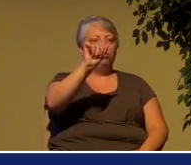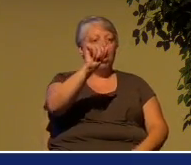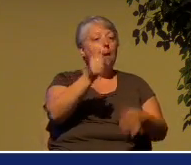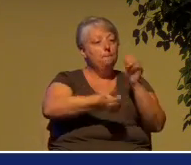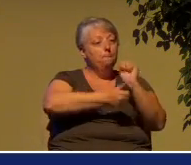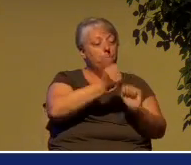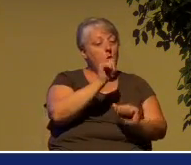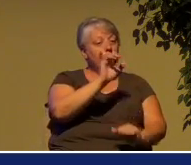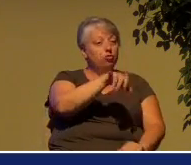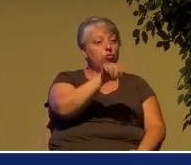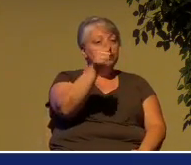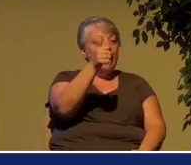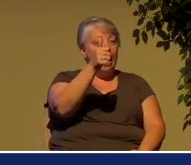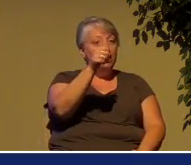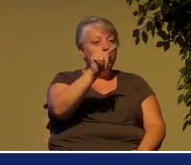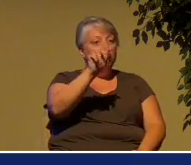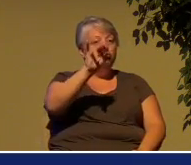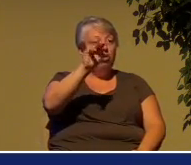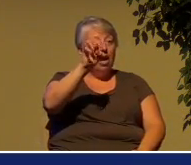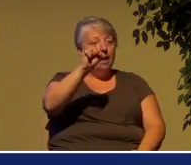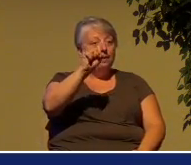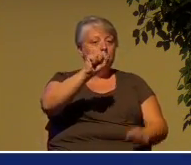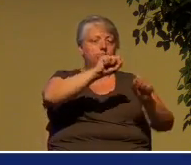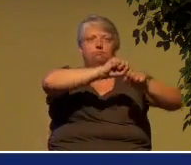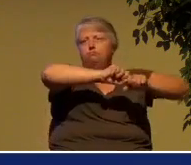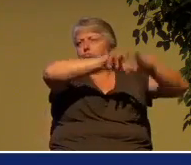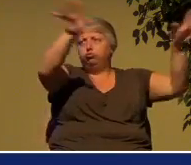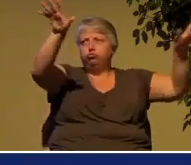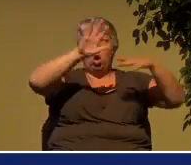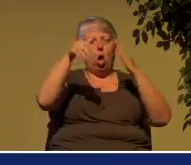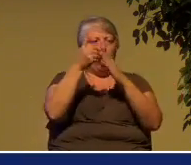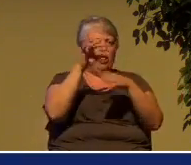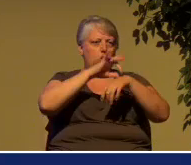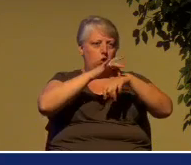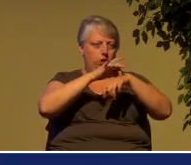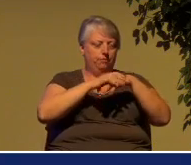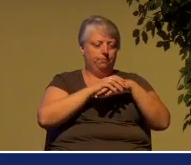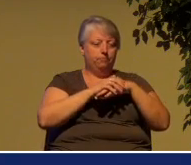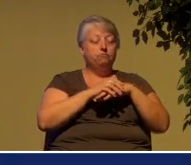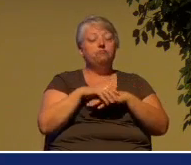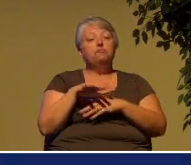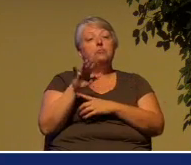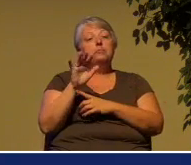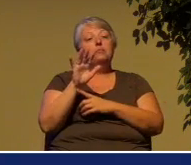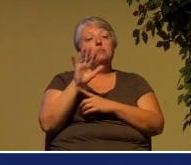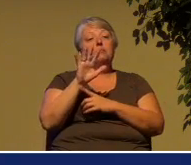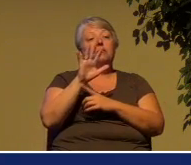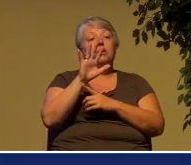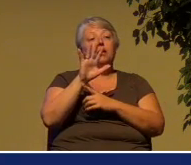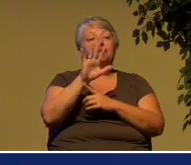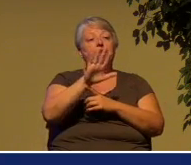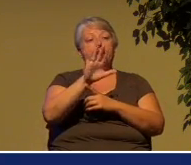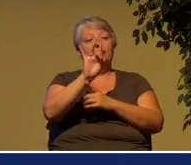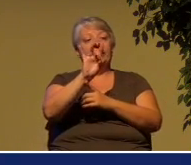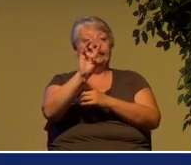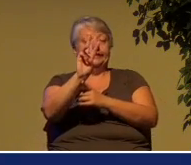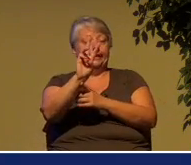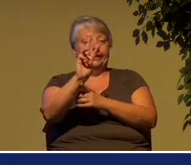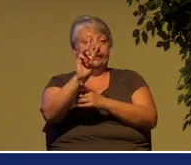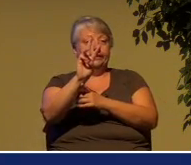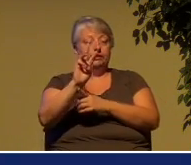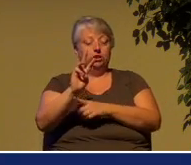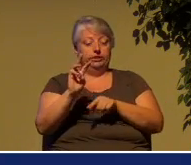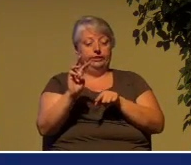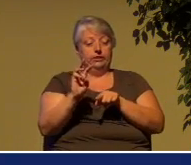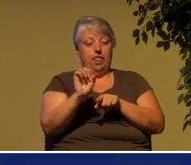remain scattered all over the earth. And then in 586, Judah and Benjamin, in turn,